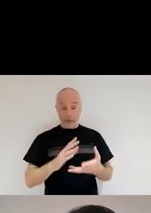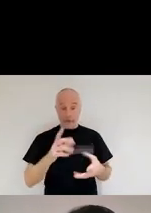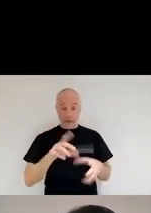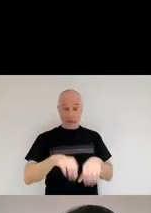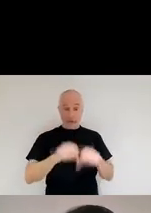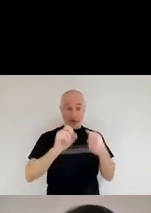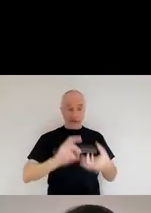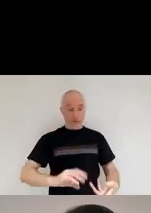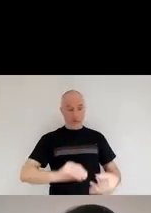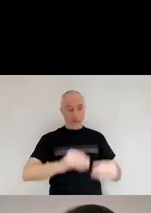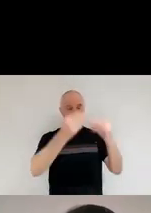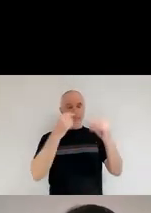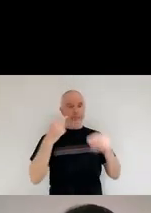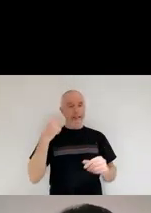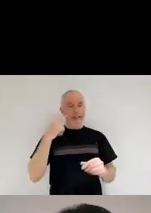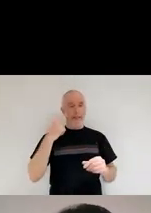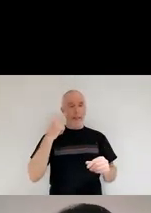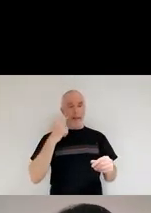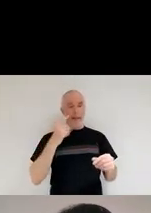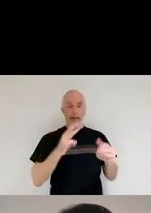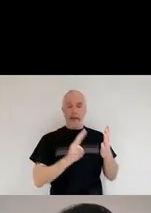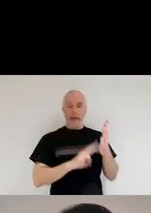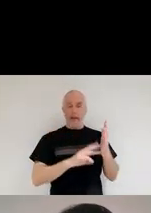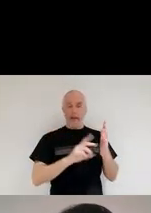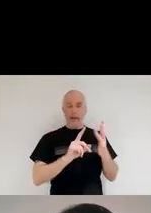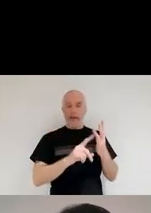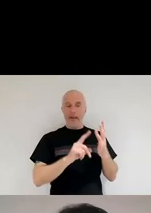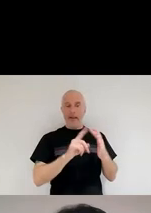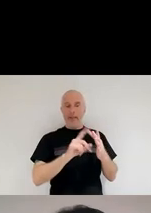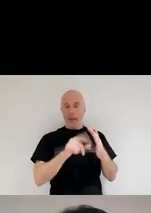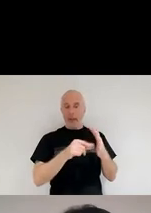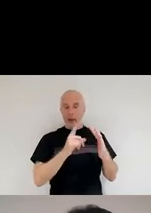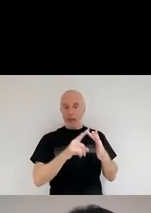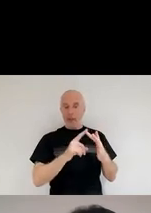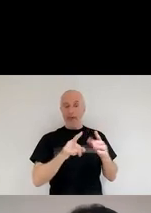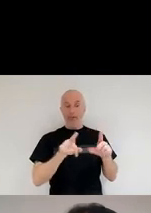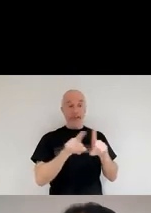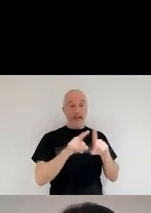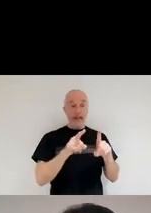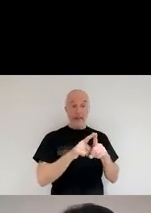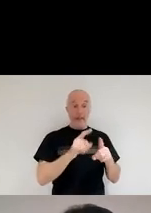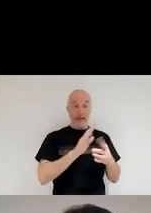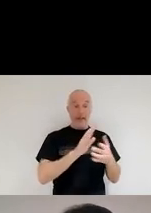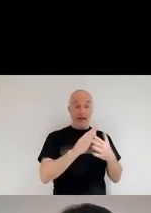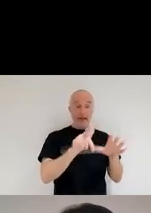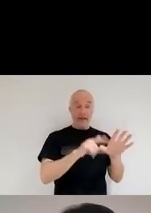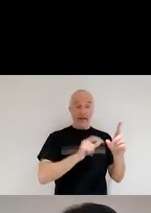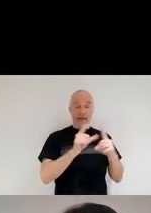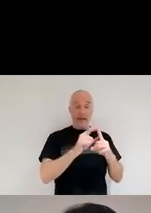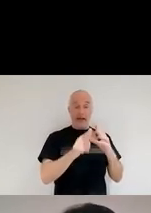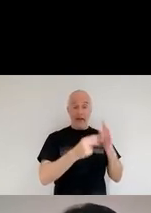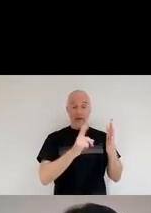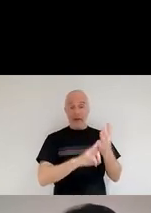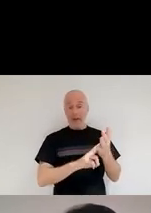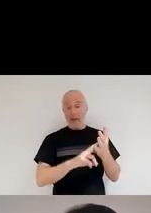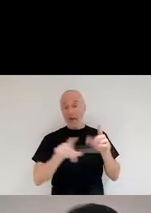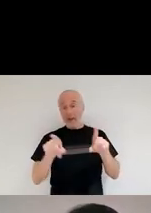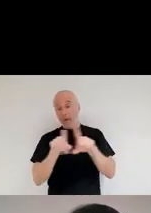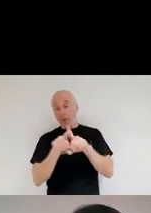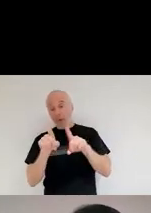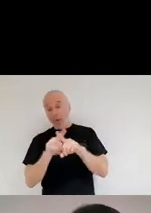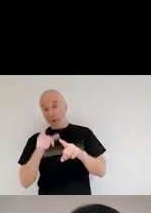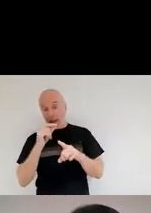molecules like just molecular hydrogen. But it can also make something that almost look like organic